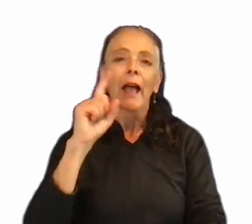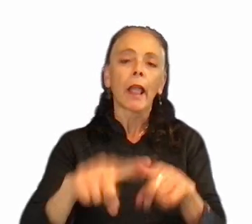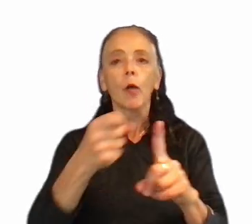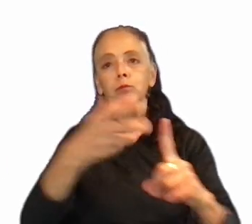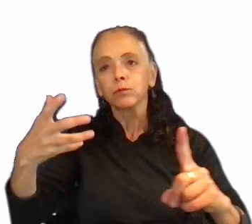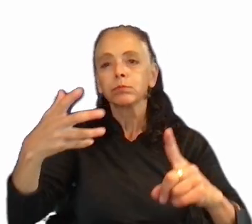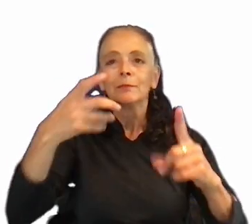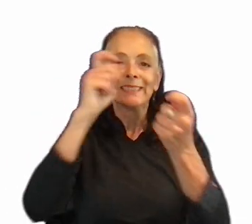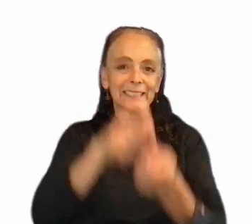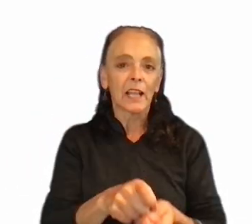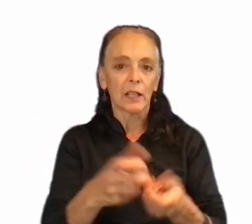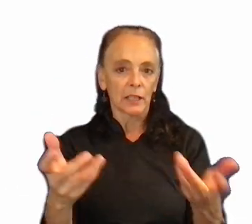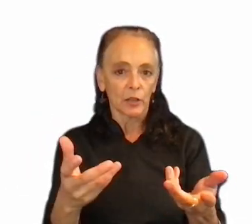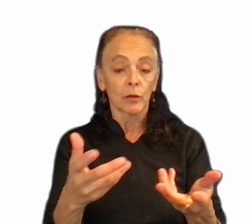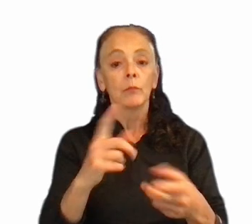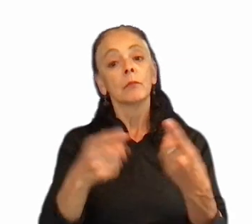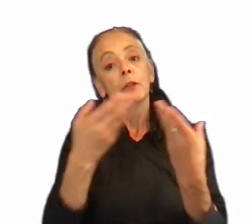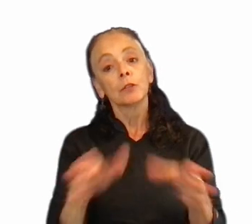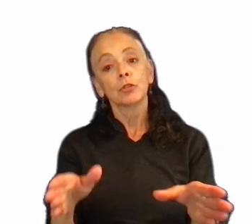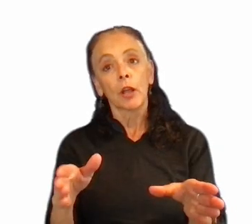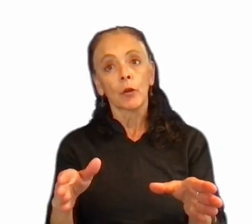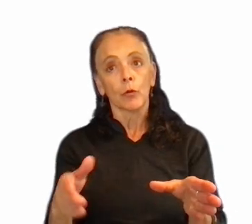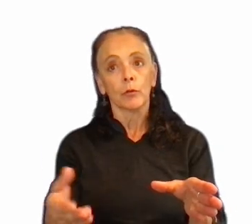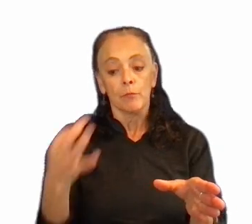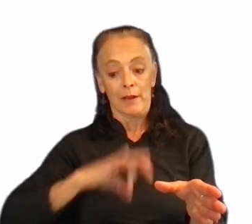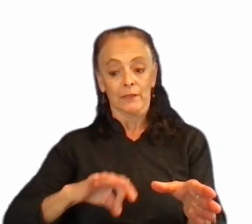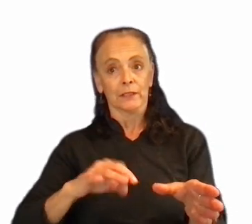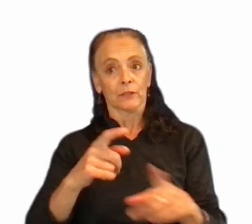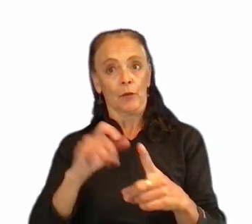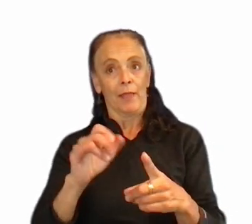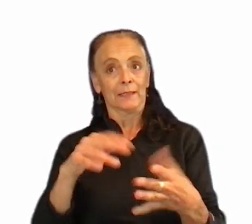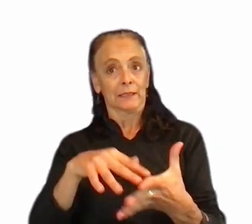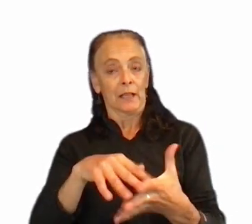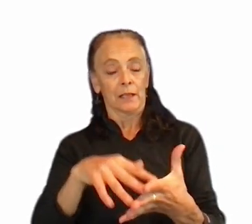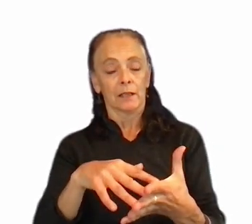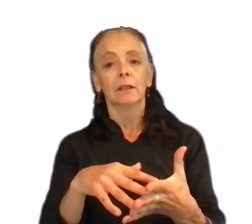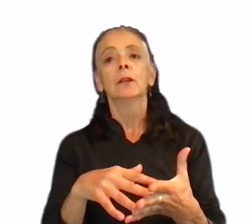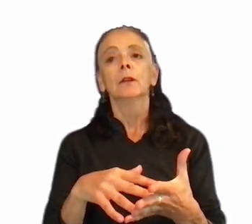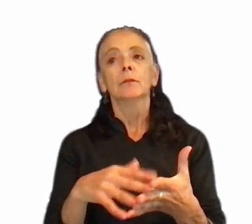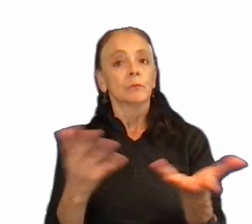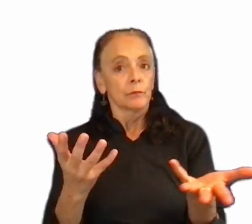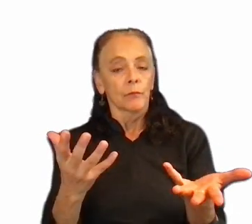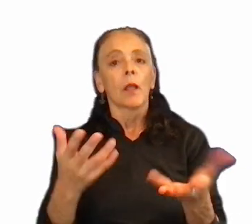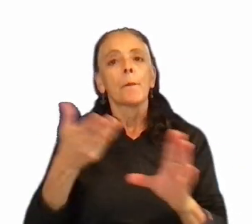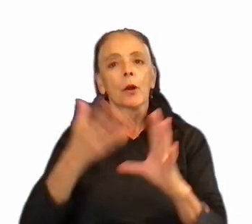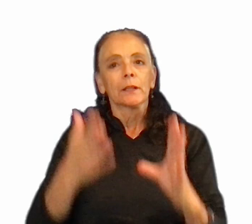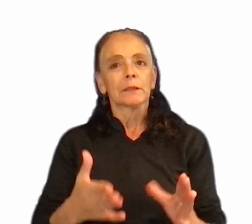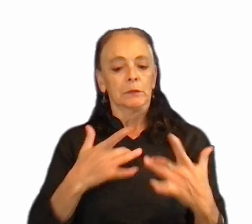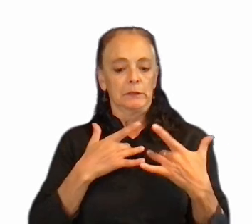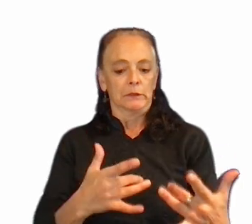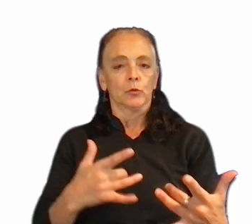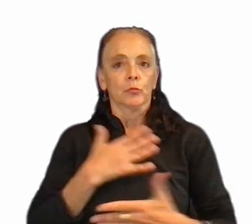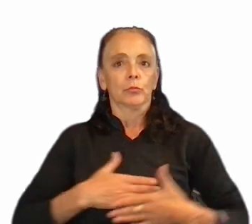much detail here, but the general takeaways of the use of study were that participants generally appreciated